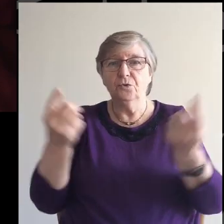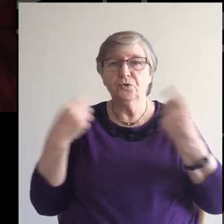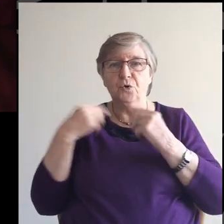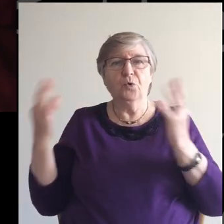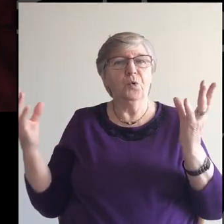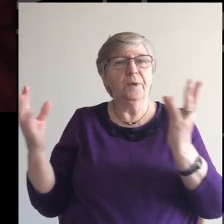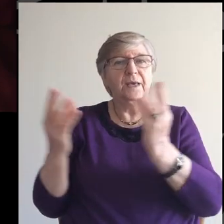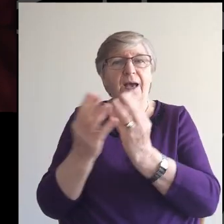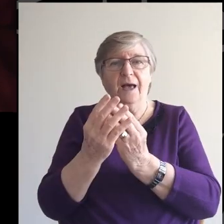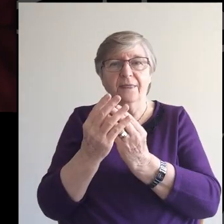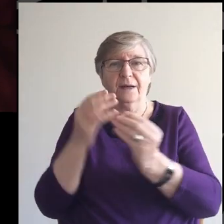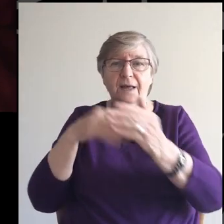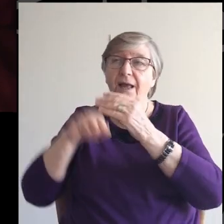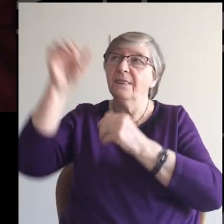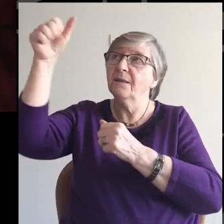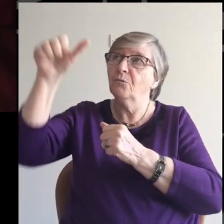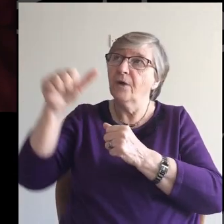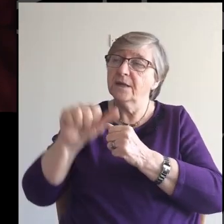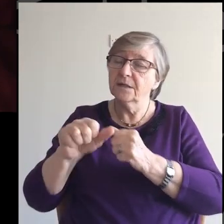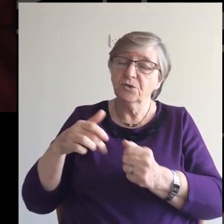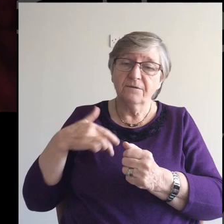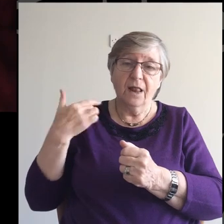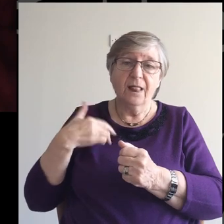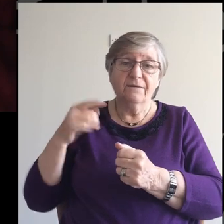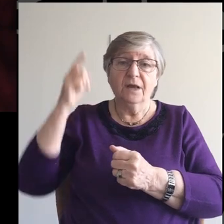In the presence Of a living God